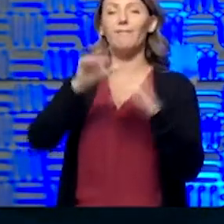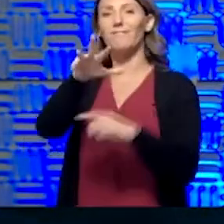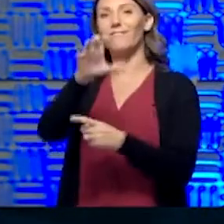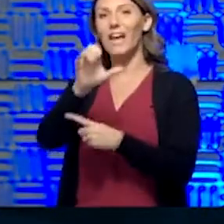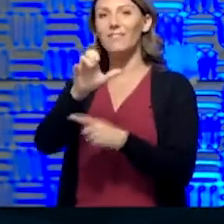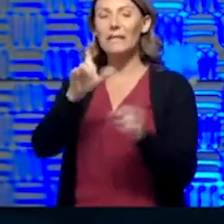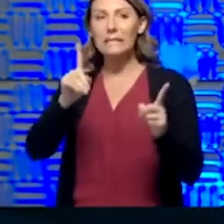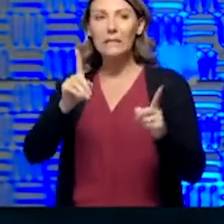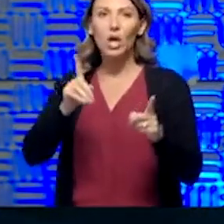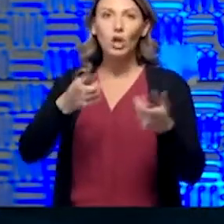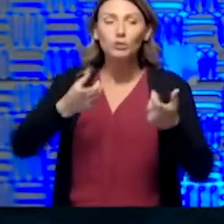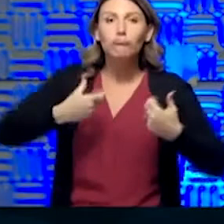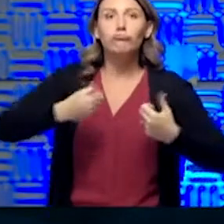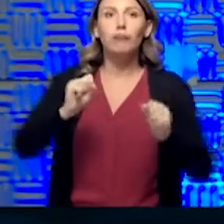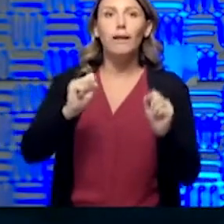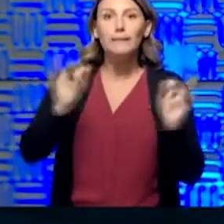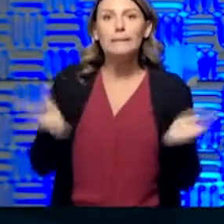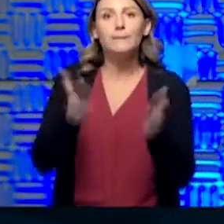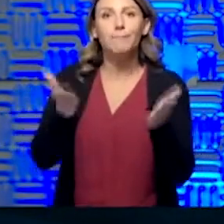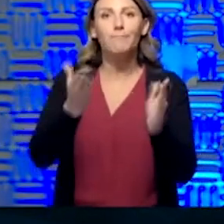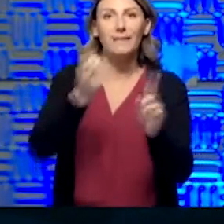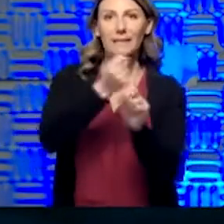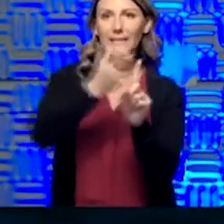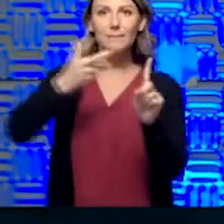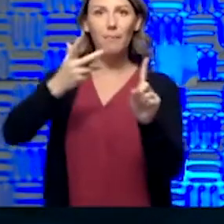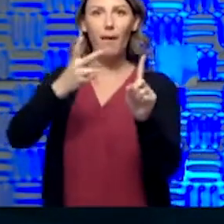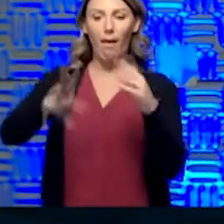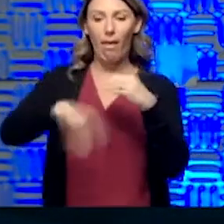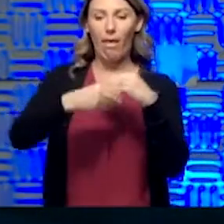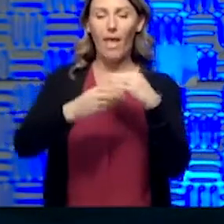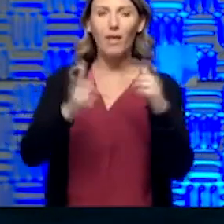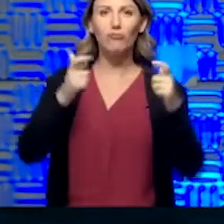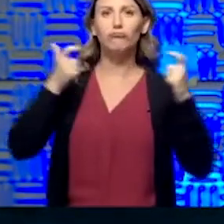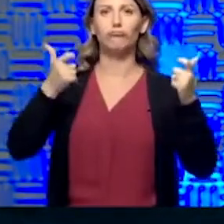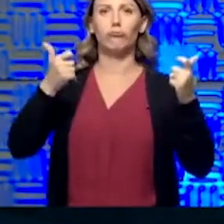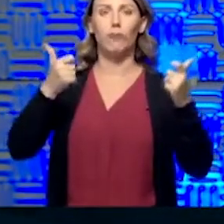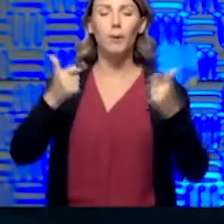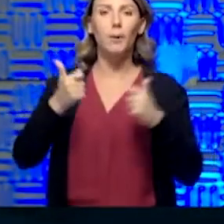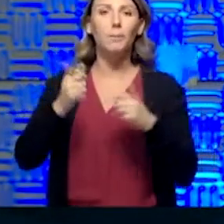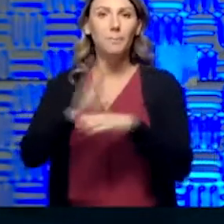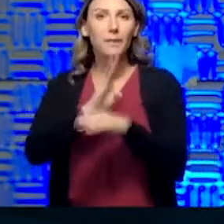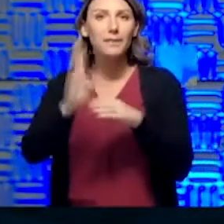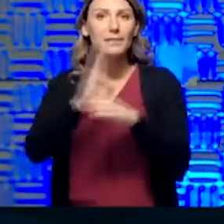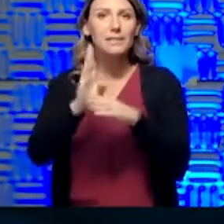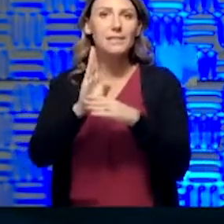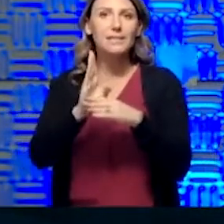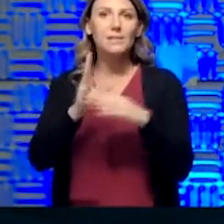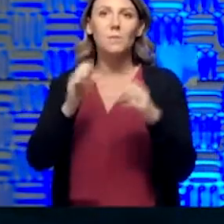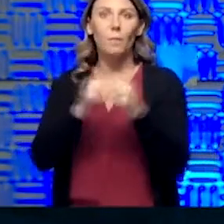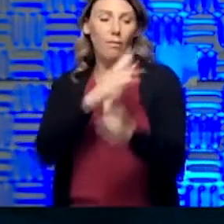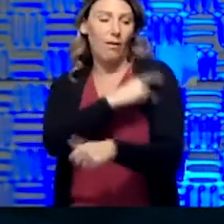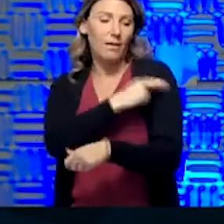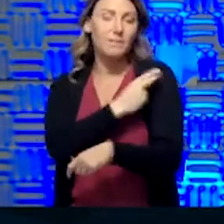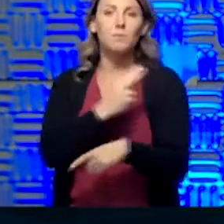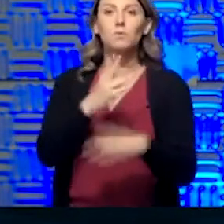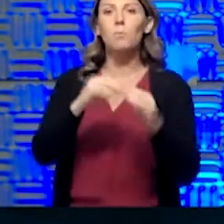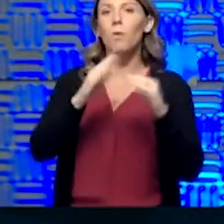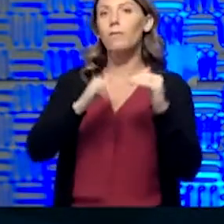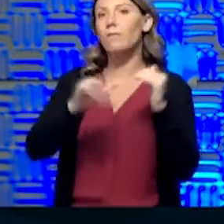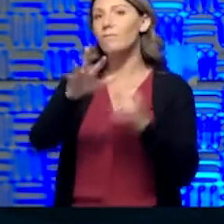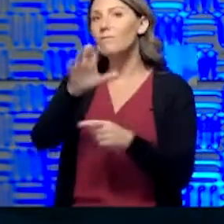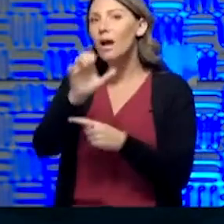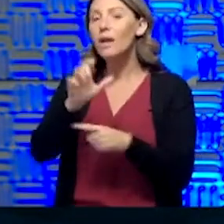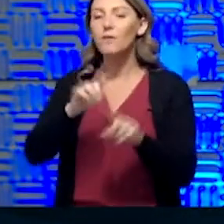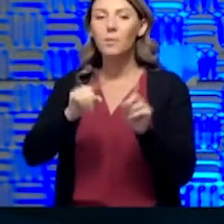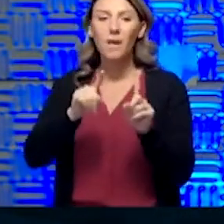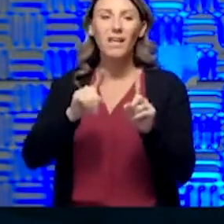encouraging that that be expanded to larger businesses and hospitals more than 500. But we are, it's a step in taking